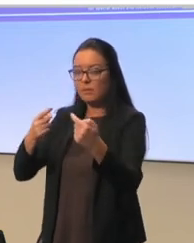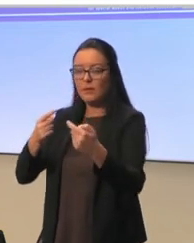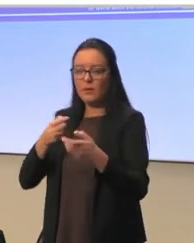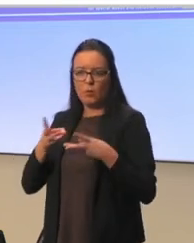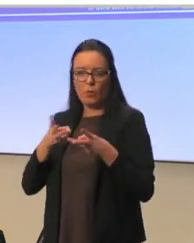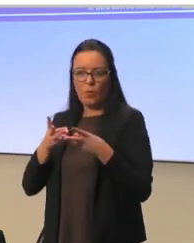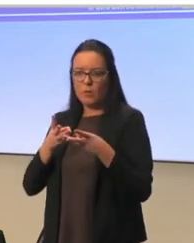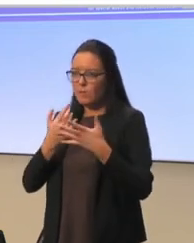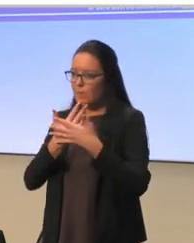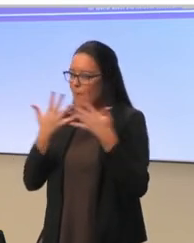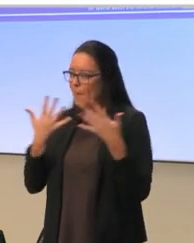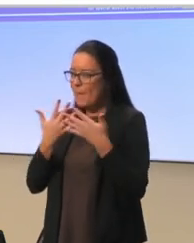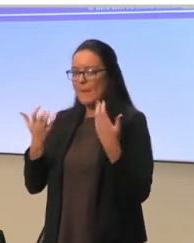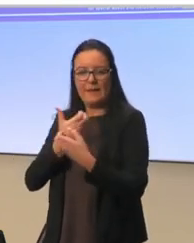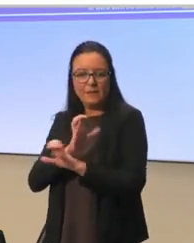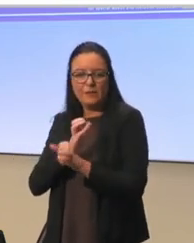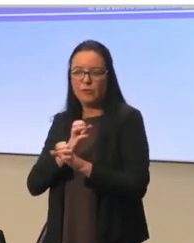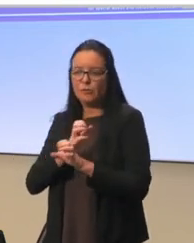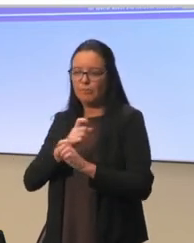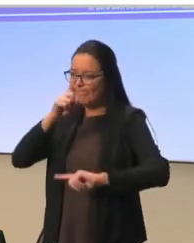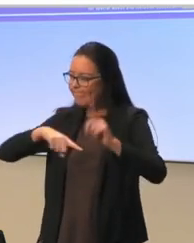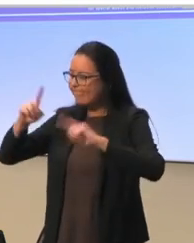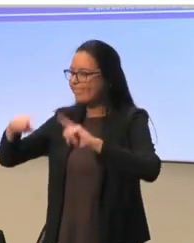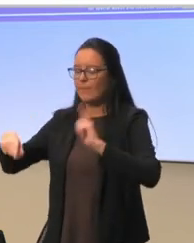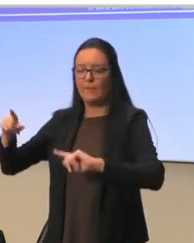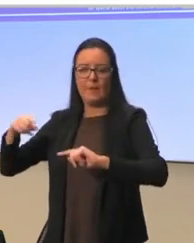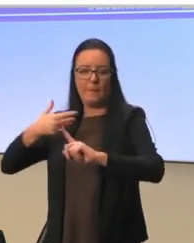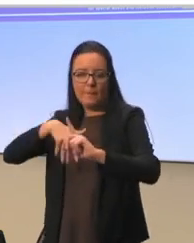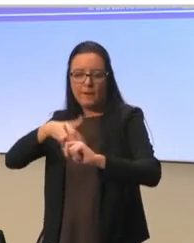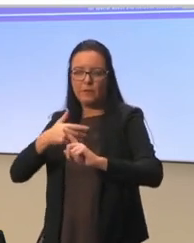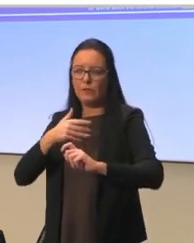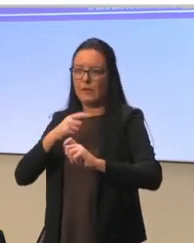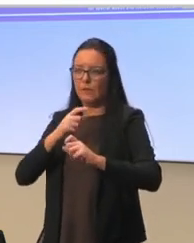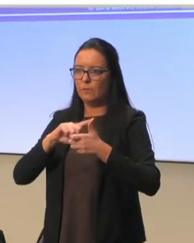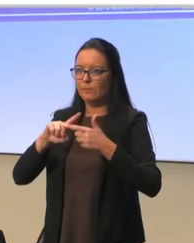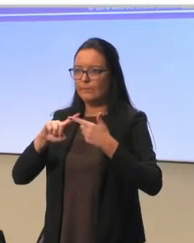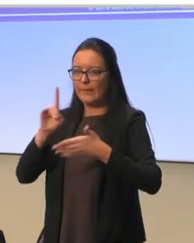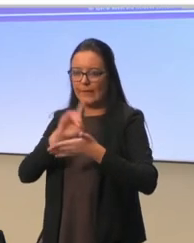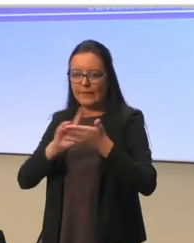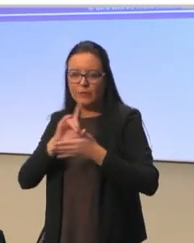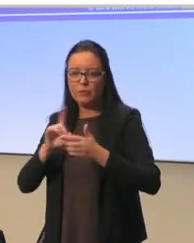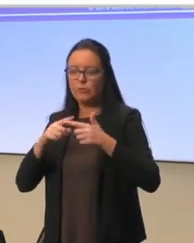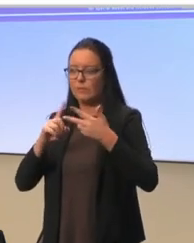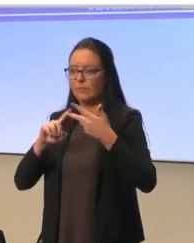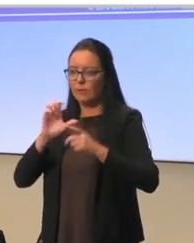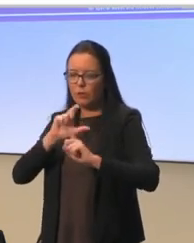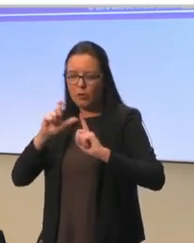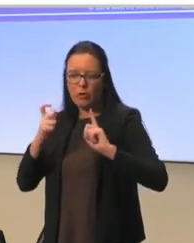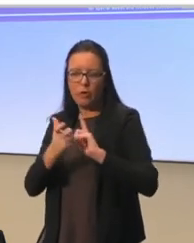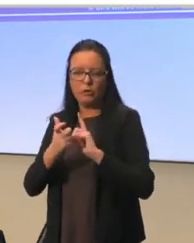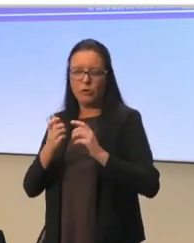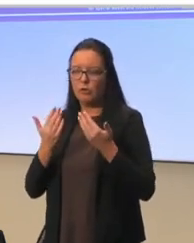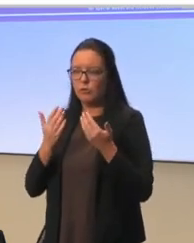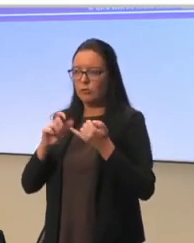so many countries with such various backgrounds, histories, cultures, and trying to really find